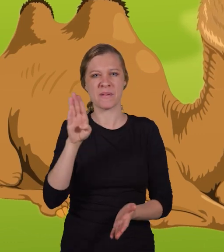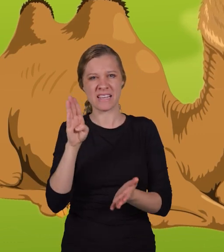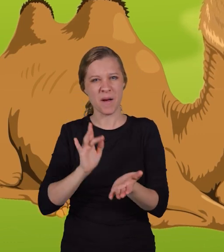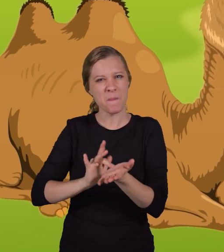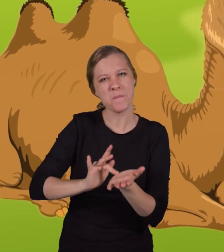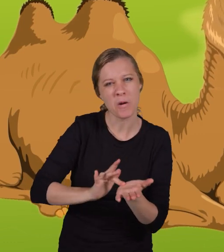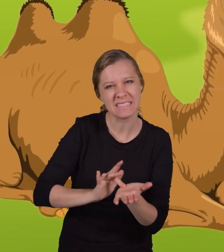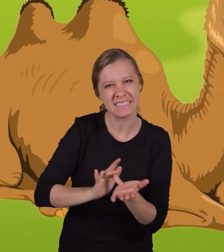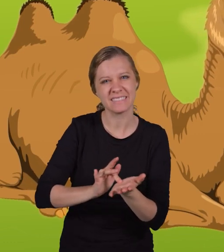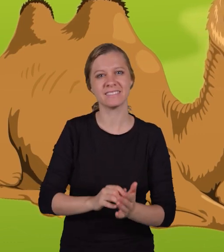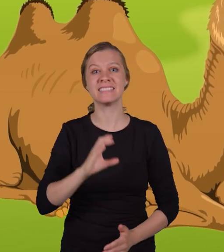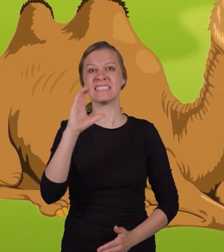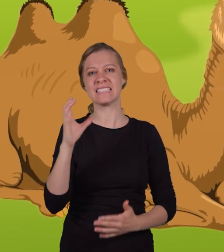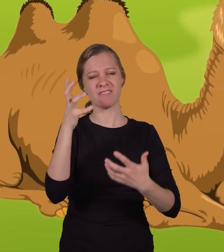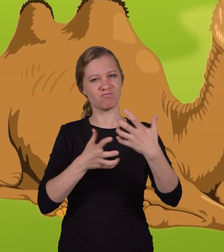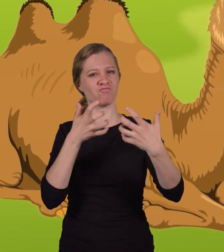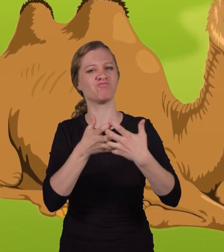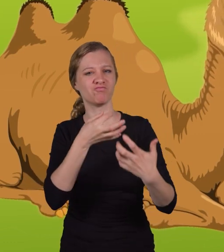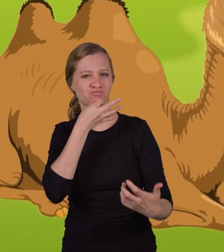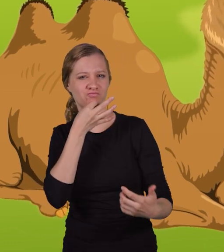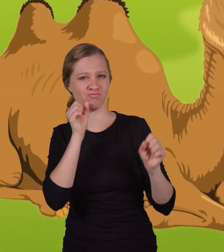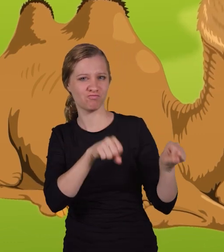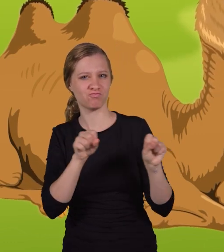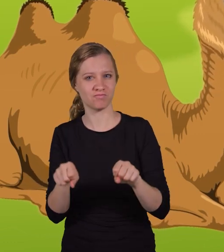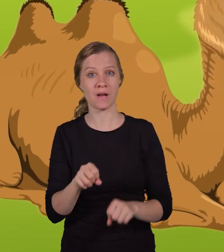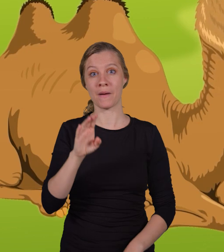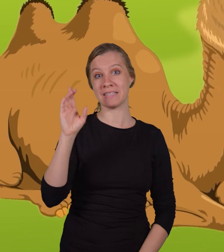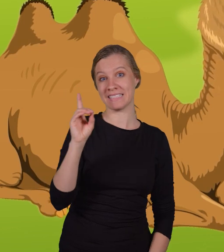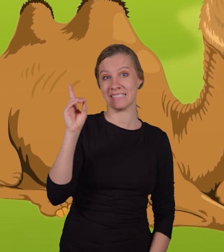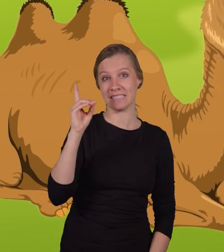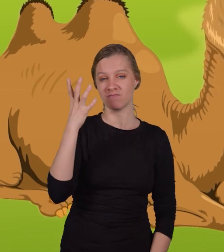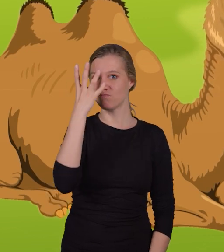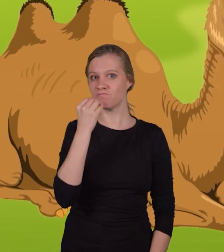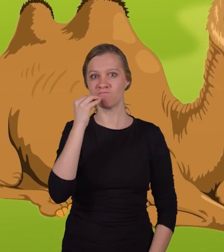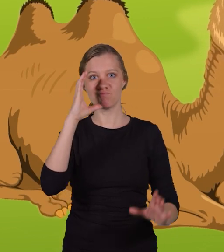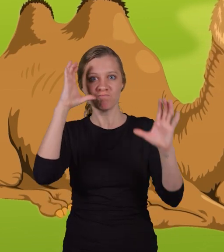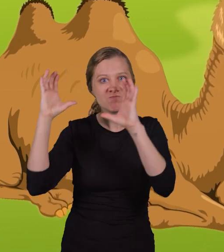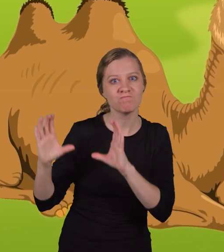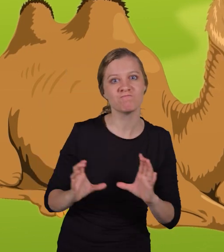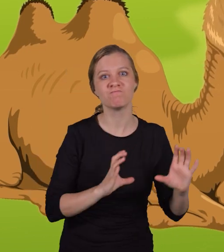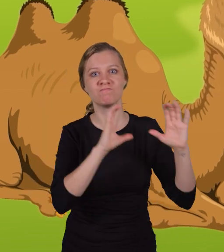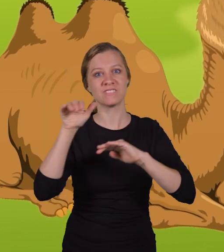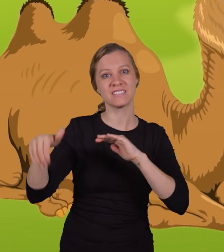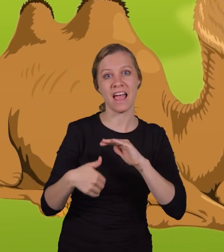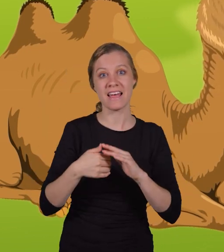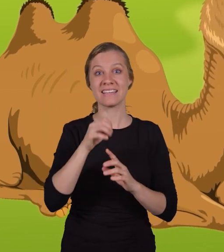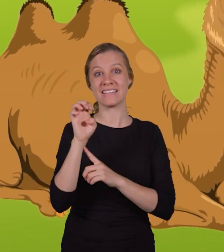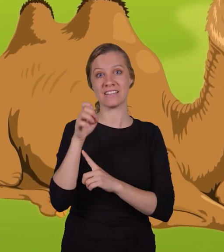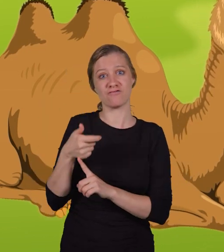Poisonous. C. Adaptable. D. Nocturnal. E. Prey.